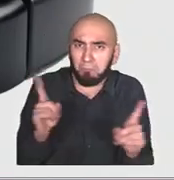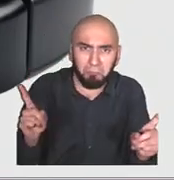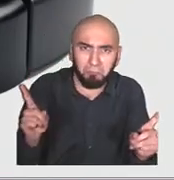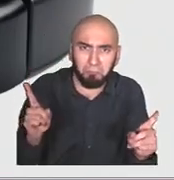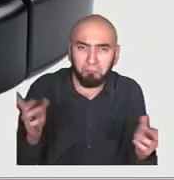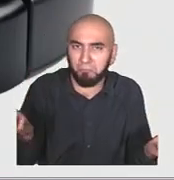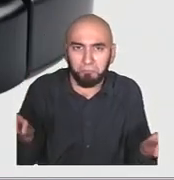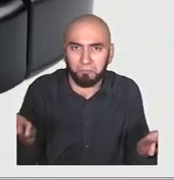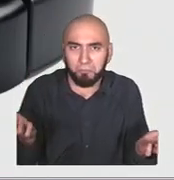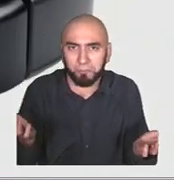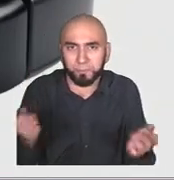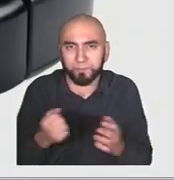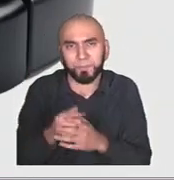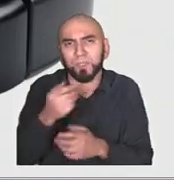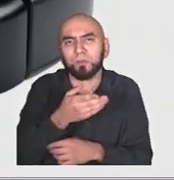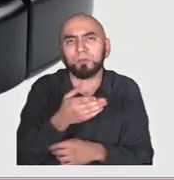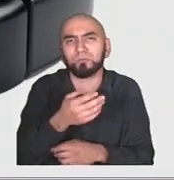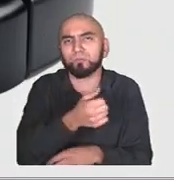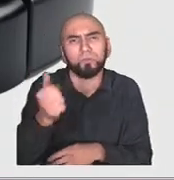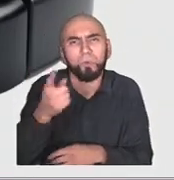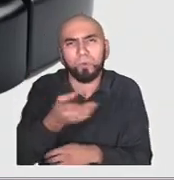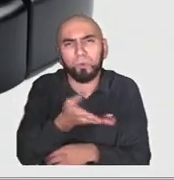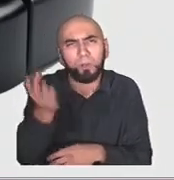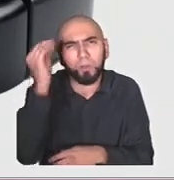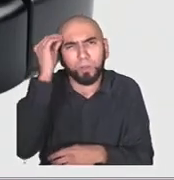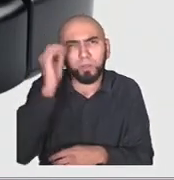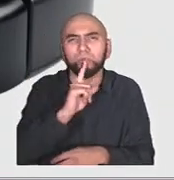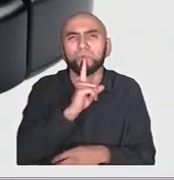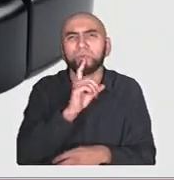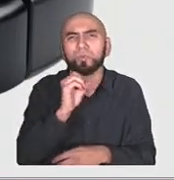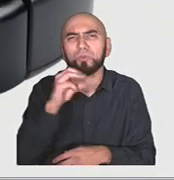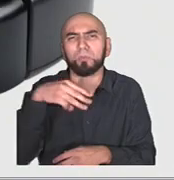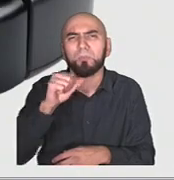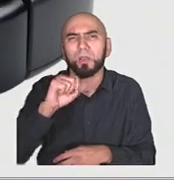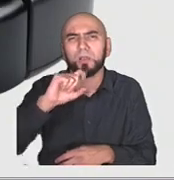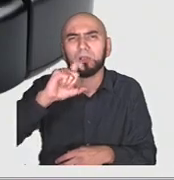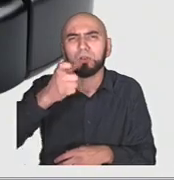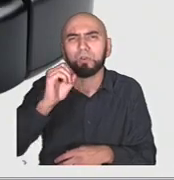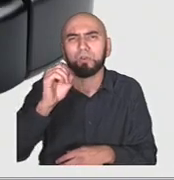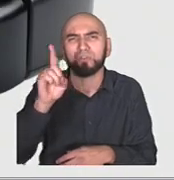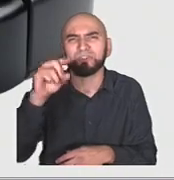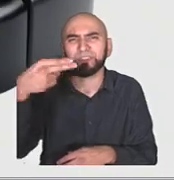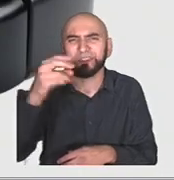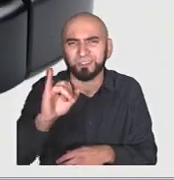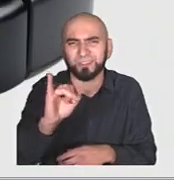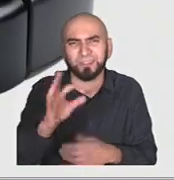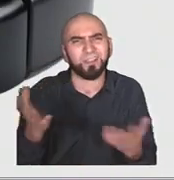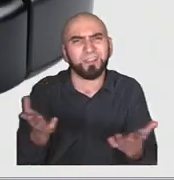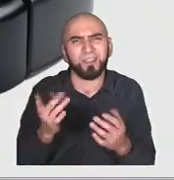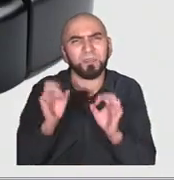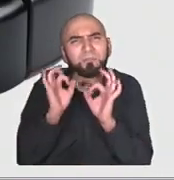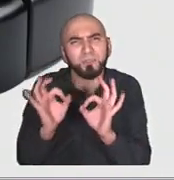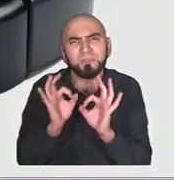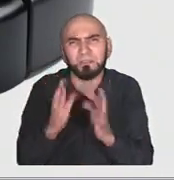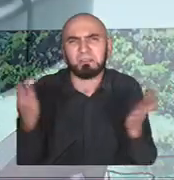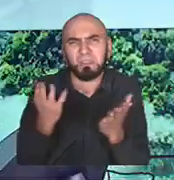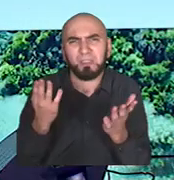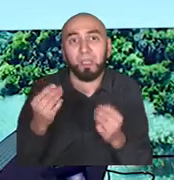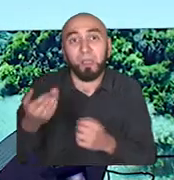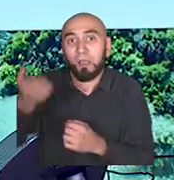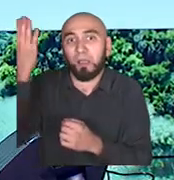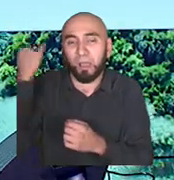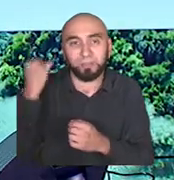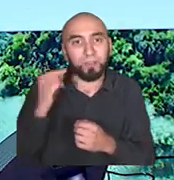remember those pocket pets, the little Tamagotchis? So these were so special because they weren't very good. There's this little